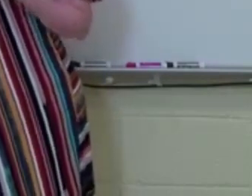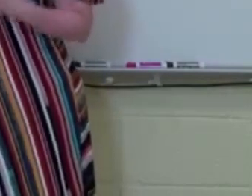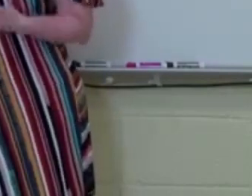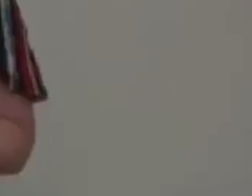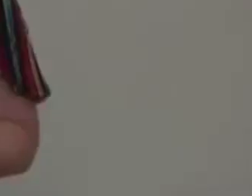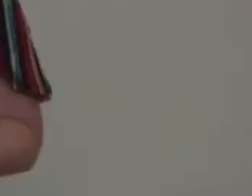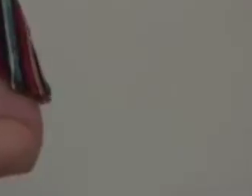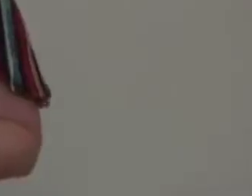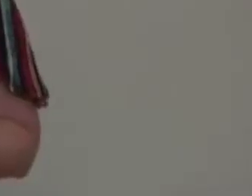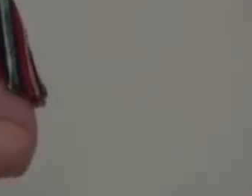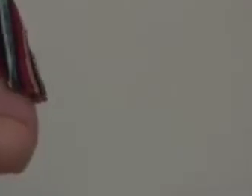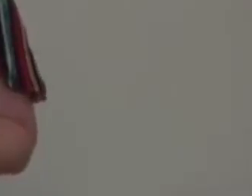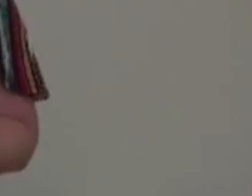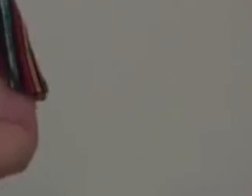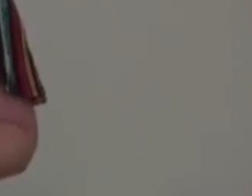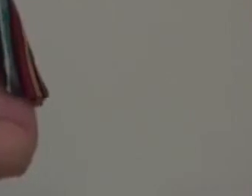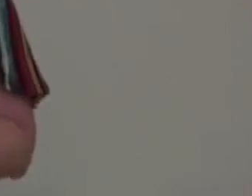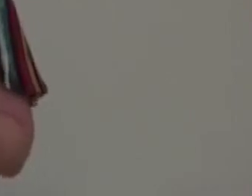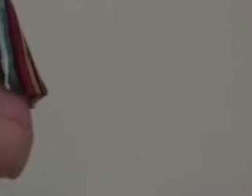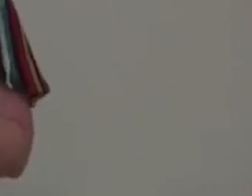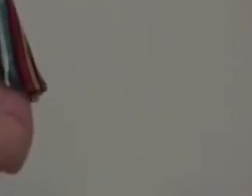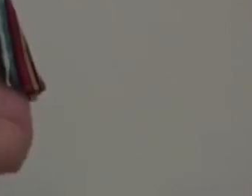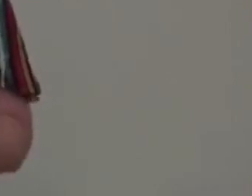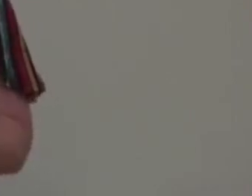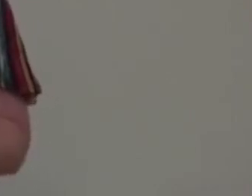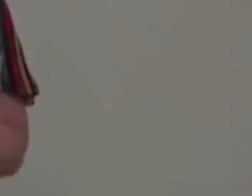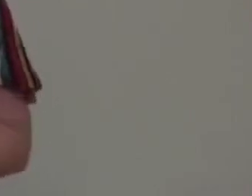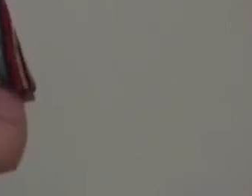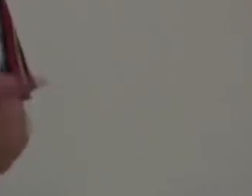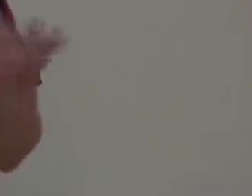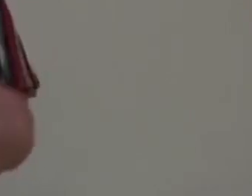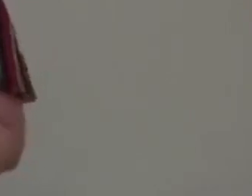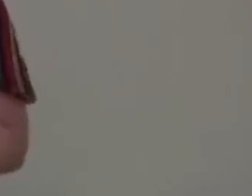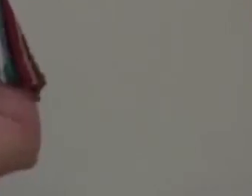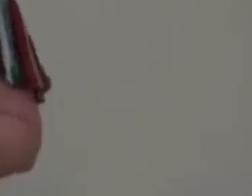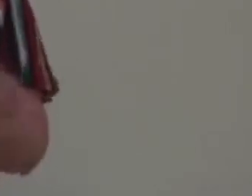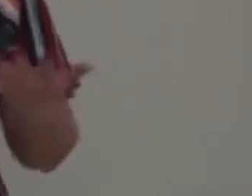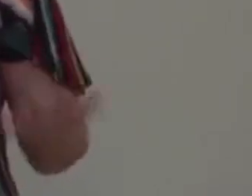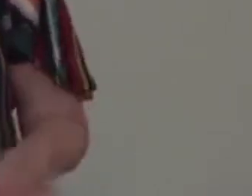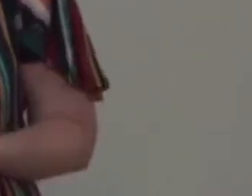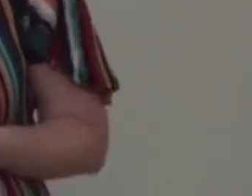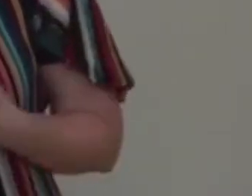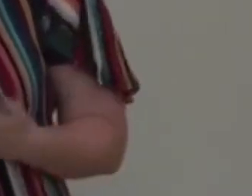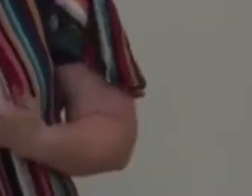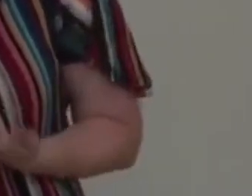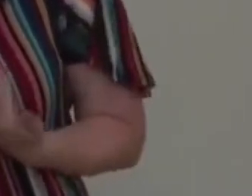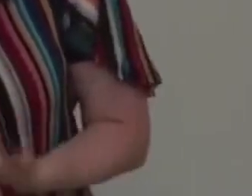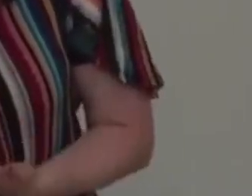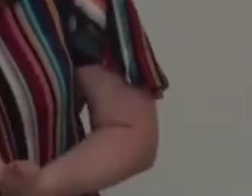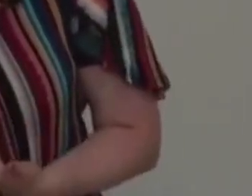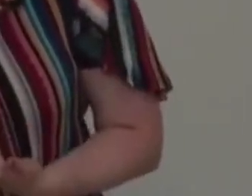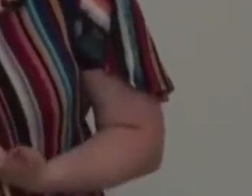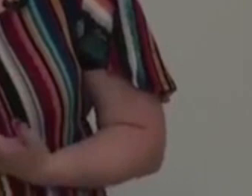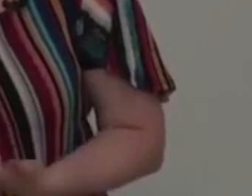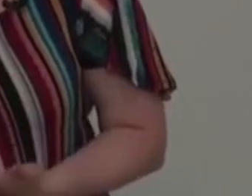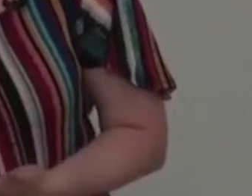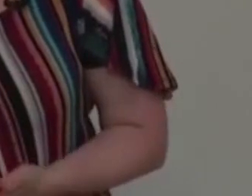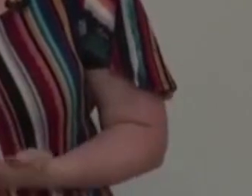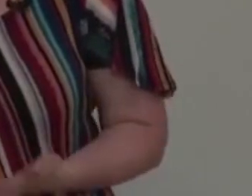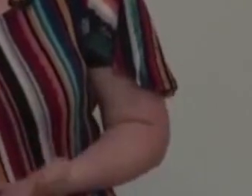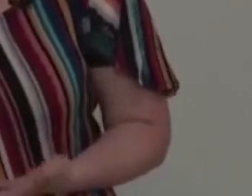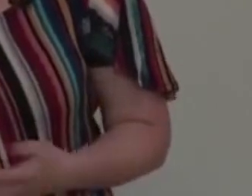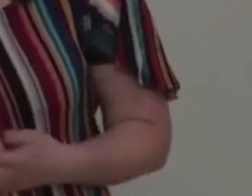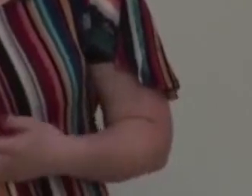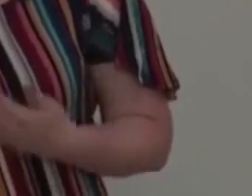that I work with you guys to kind of help you get, you know, get through this time. Guys, this is, it's very weird for us and I know